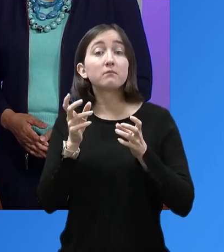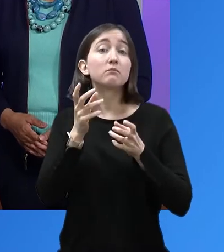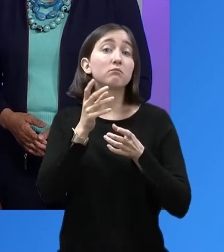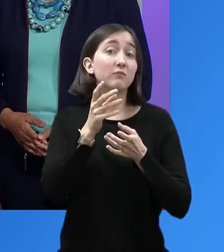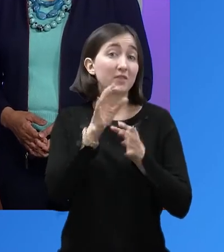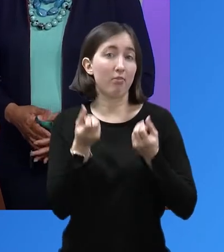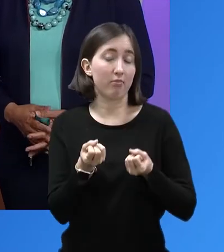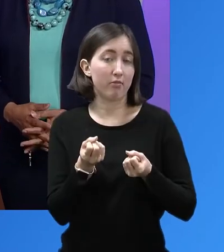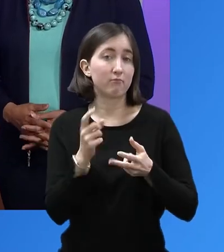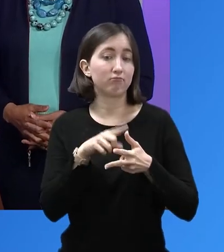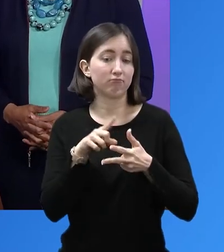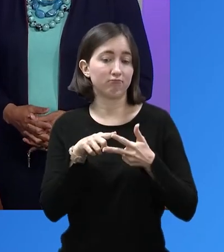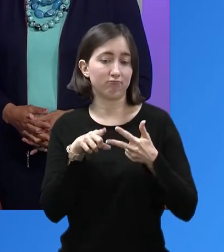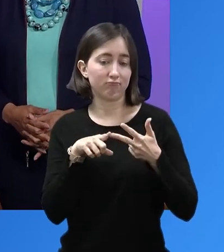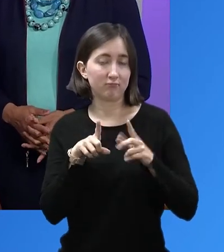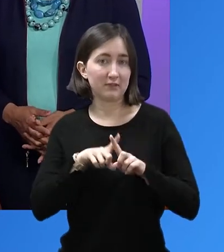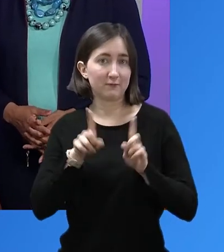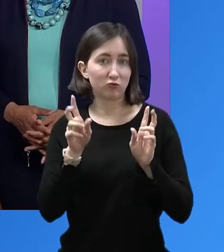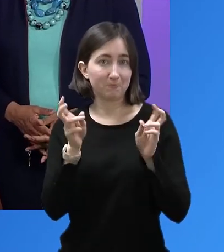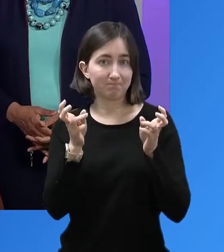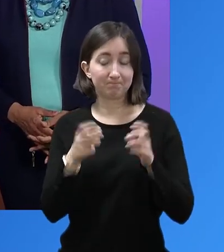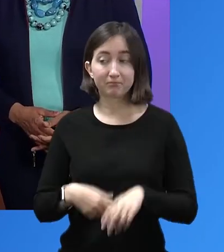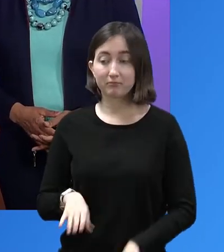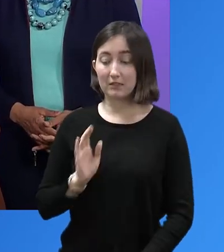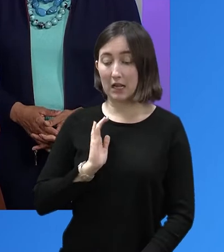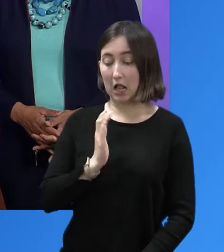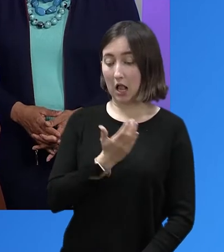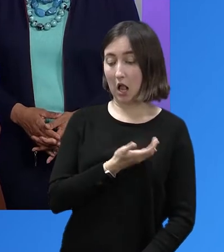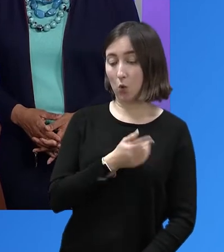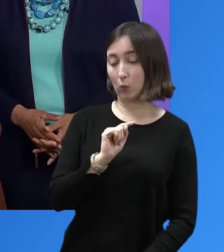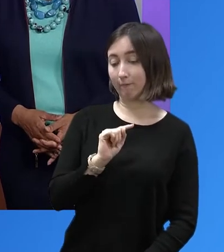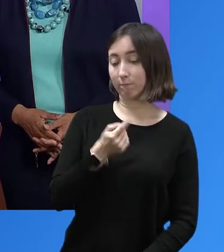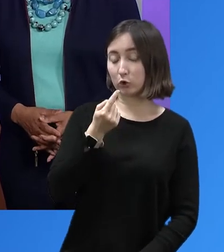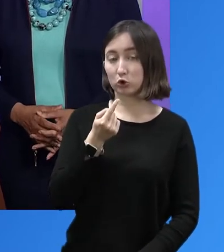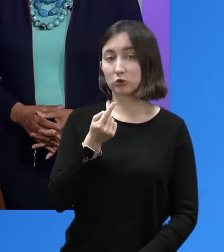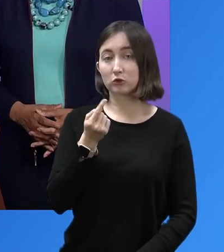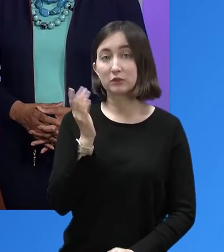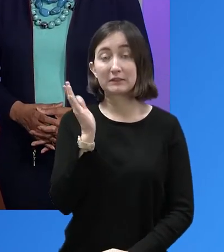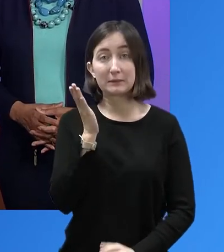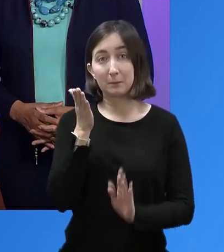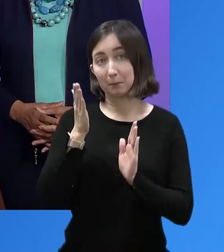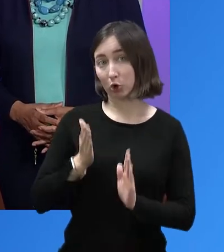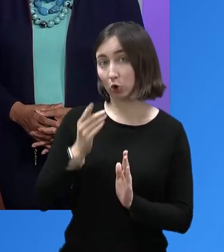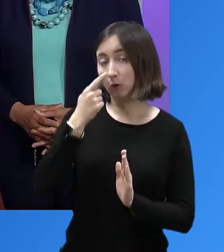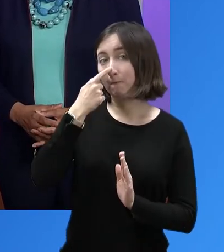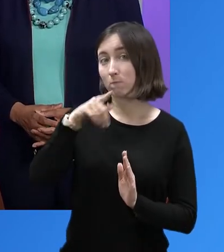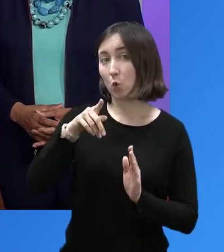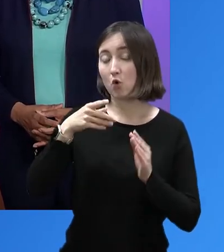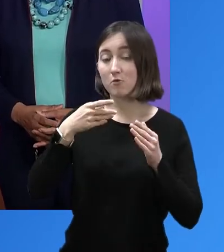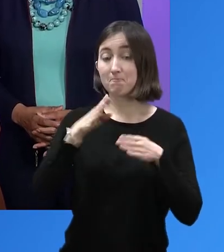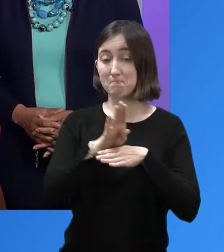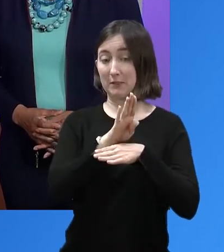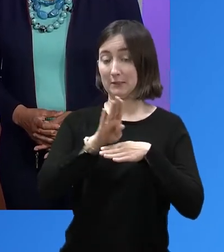women's health. Our first speaker for entrepreneurship will be my friend,